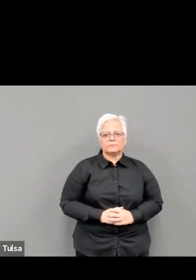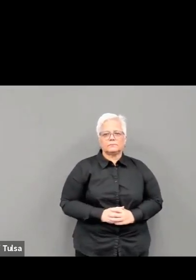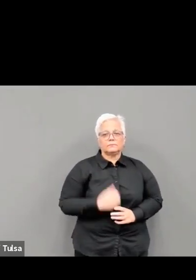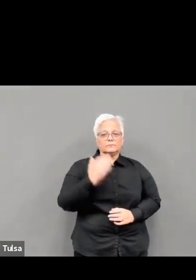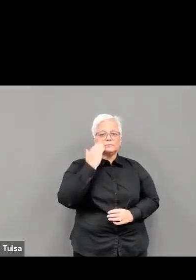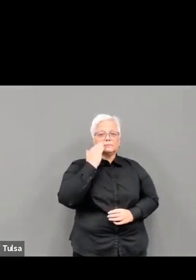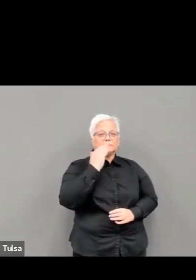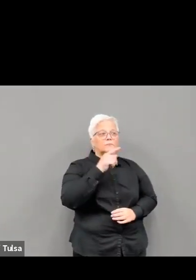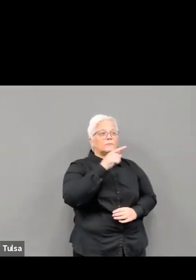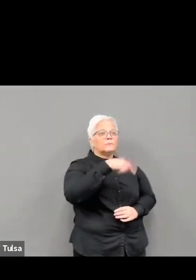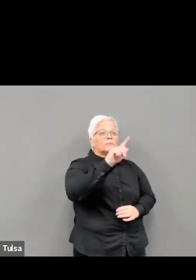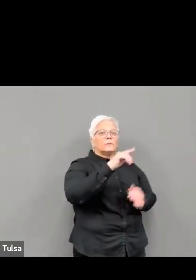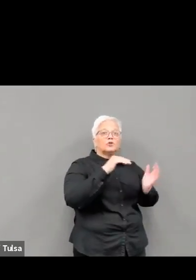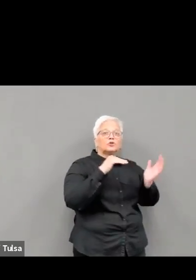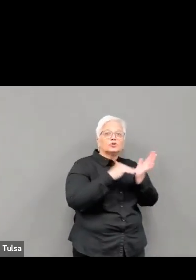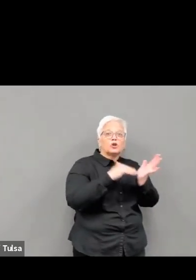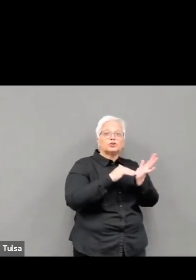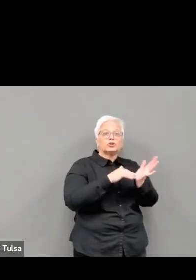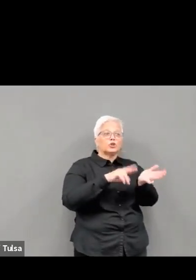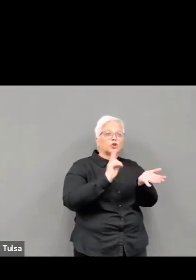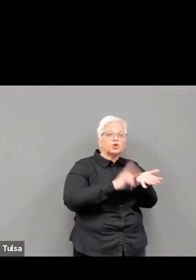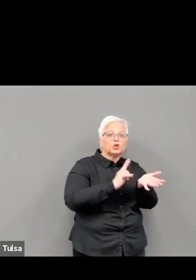pleas were unheeded by some.